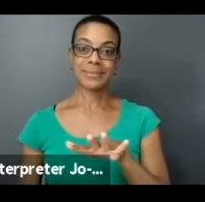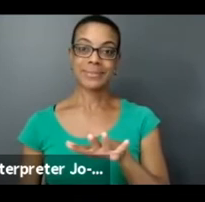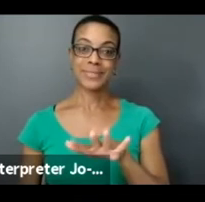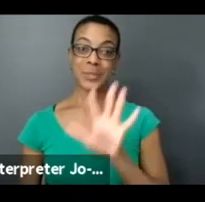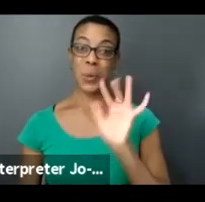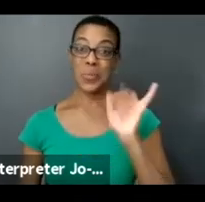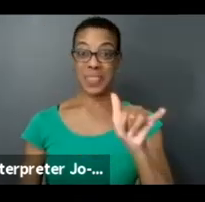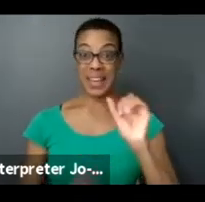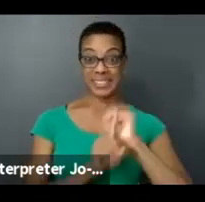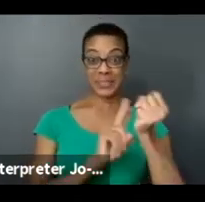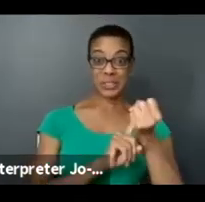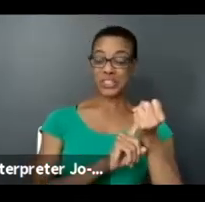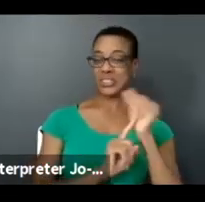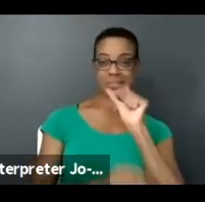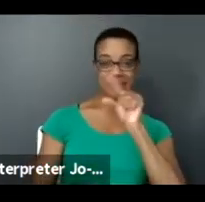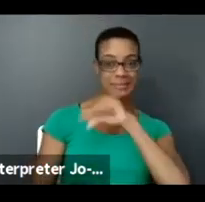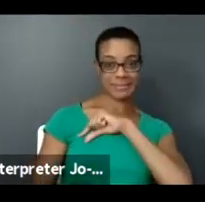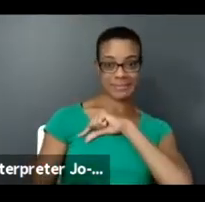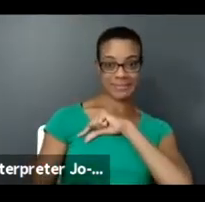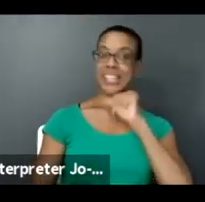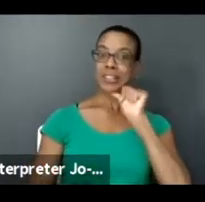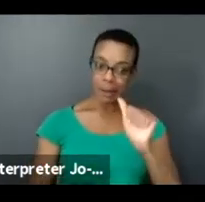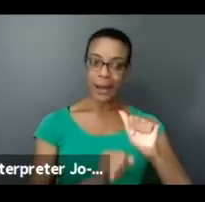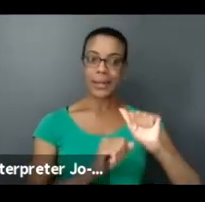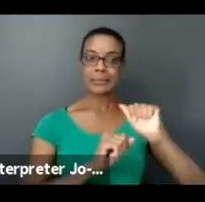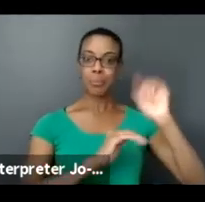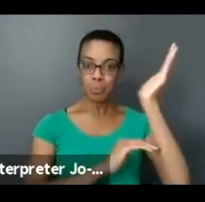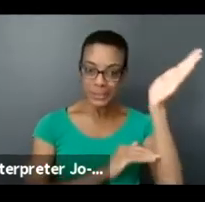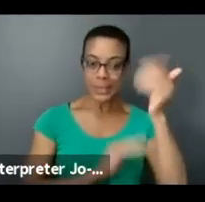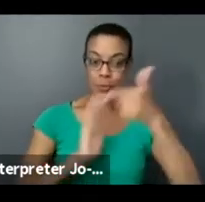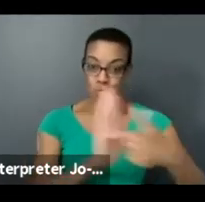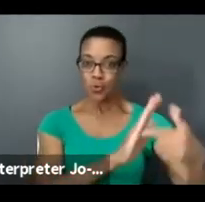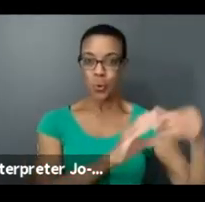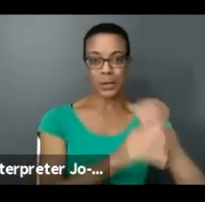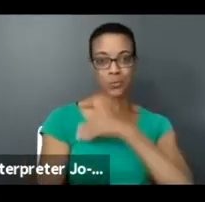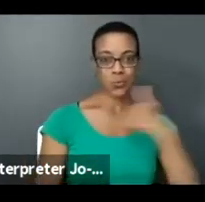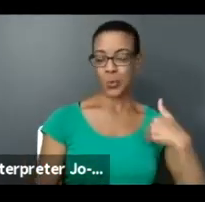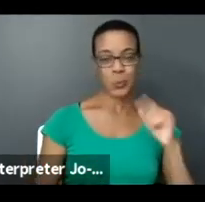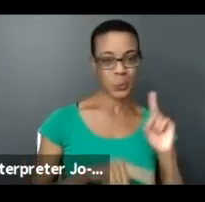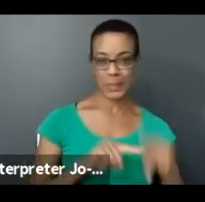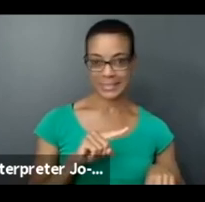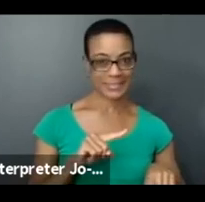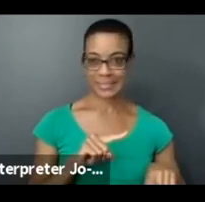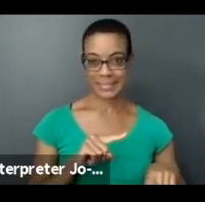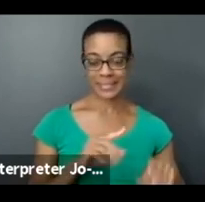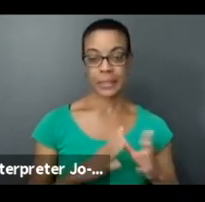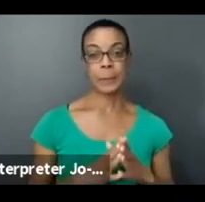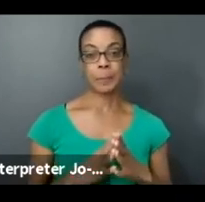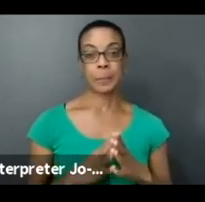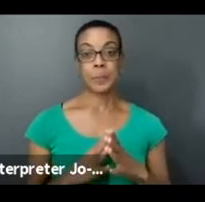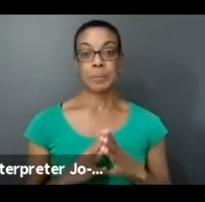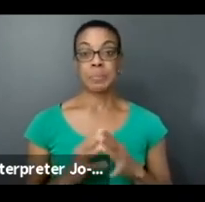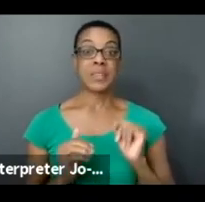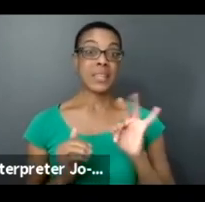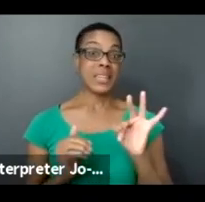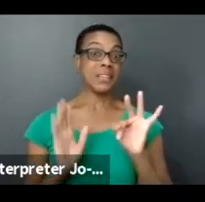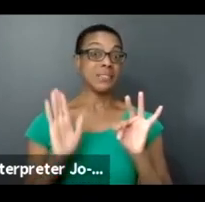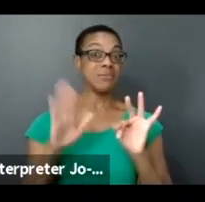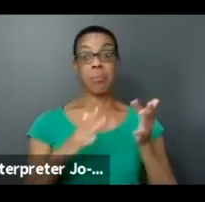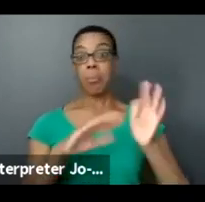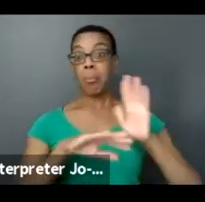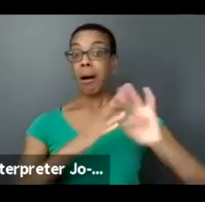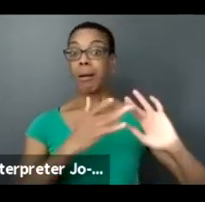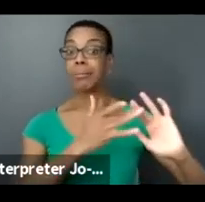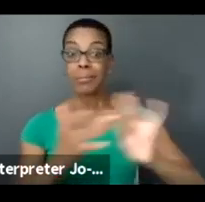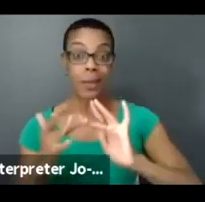wouldn't be eligible because it's not happening in Toronto. But I mean, if you had an online iteration